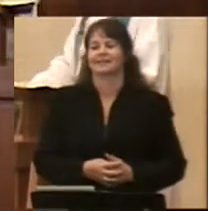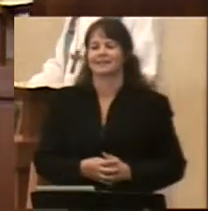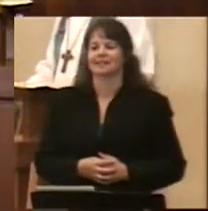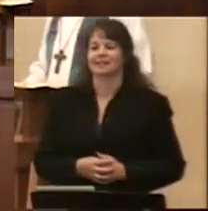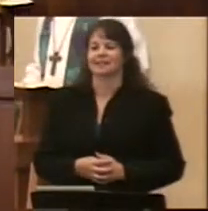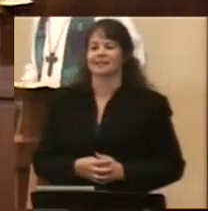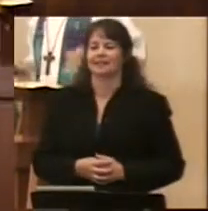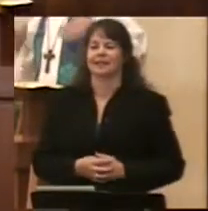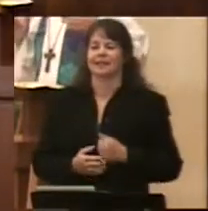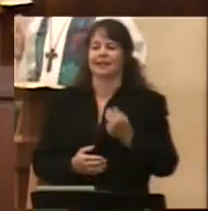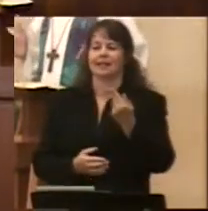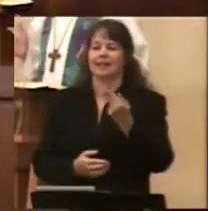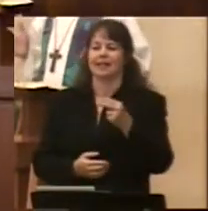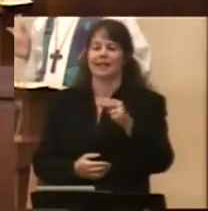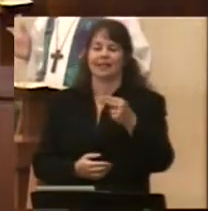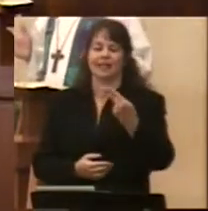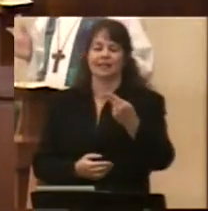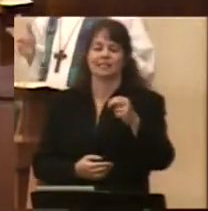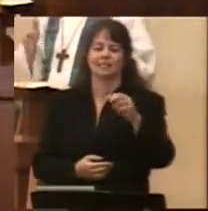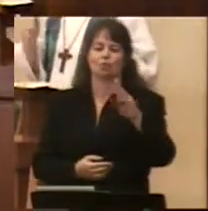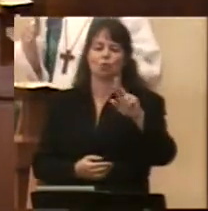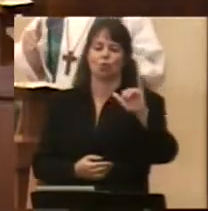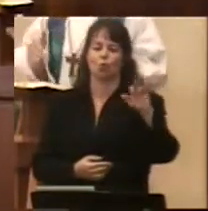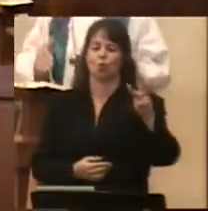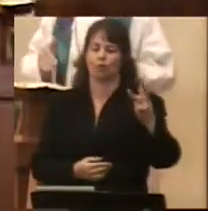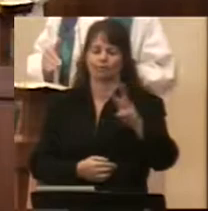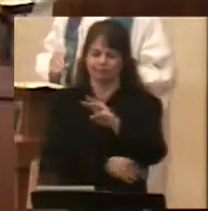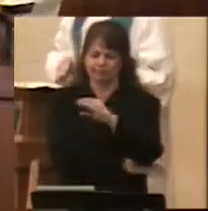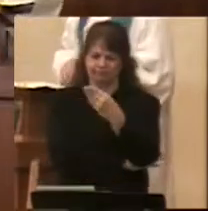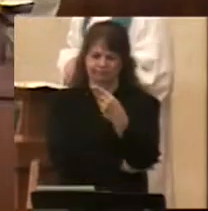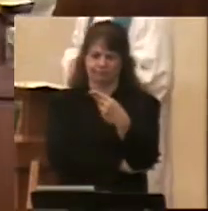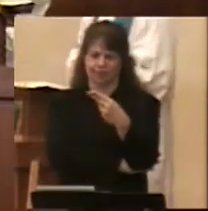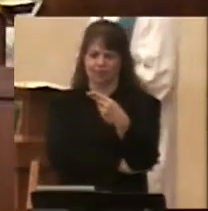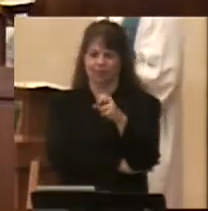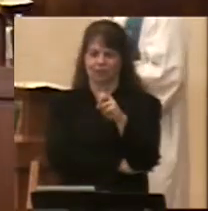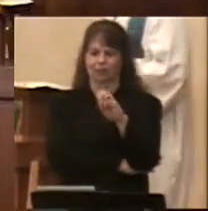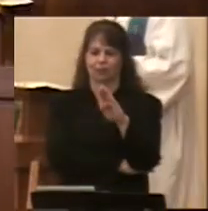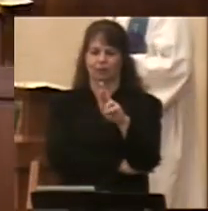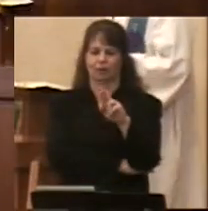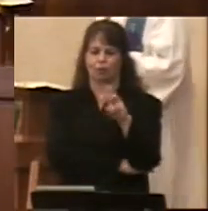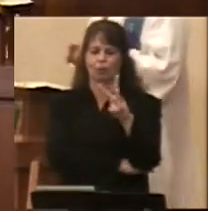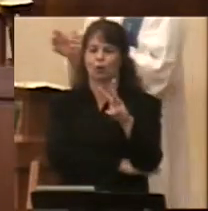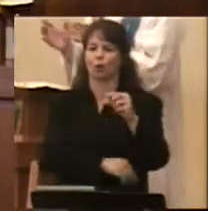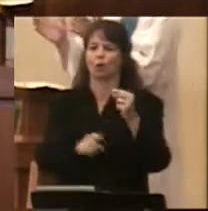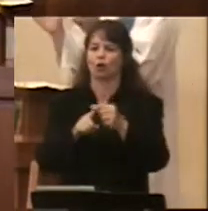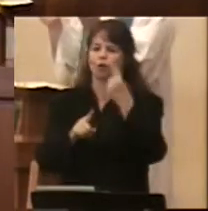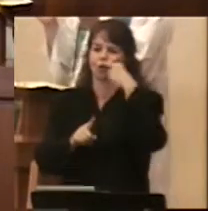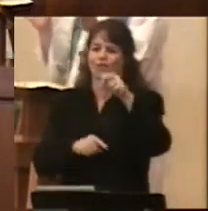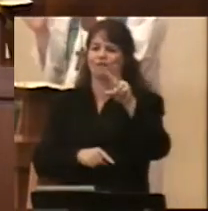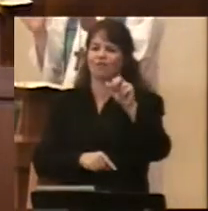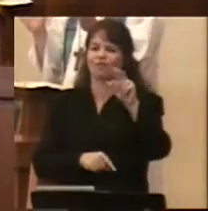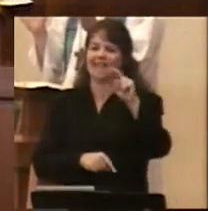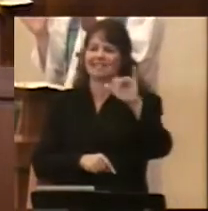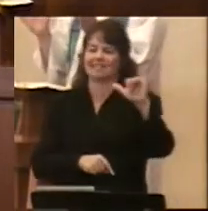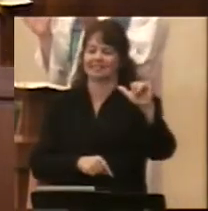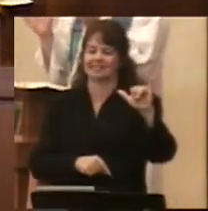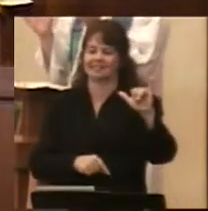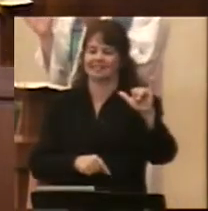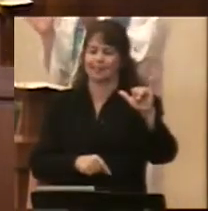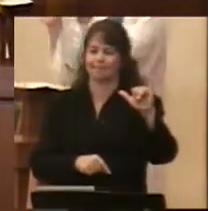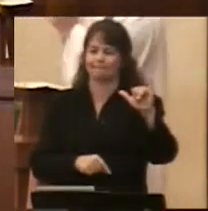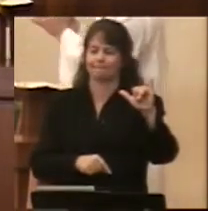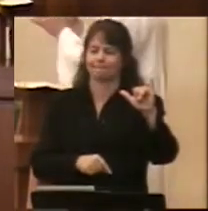The Hebrew word for vanity, which is used many times in Ecclesiastes, Ecclesiastes also has a connotation